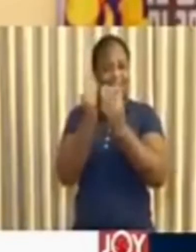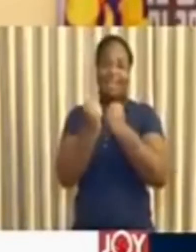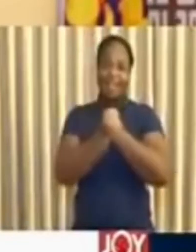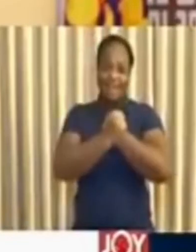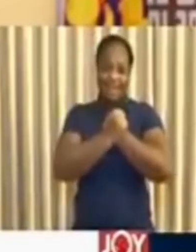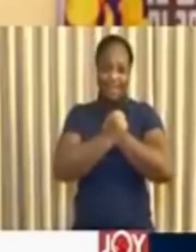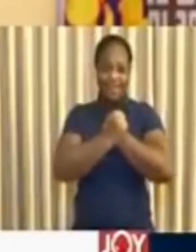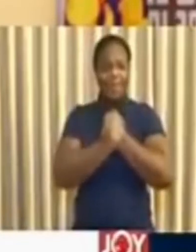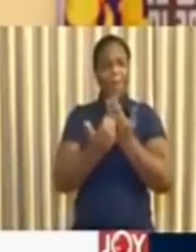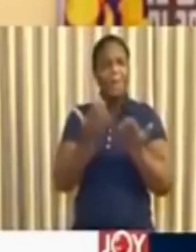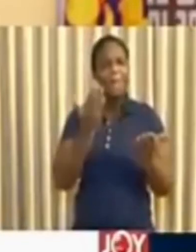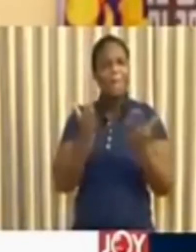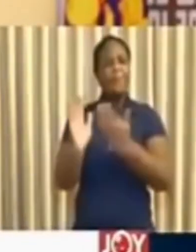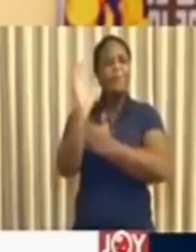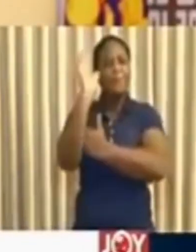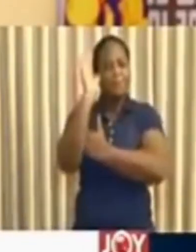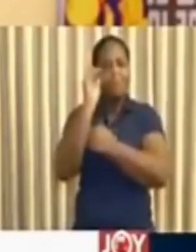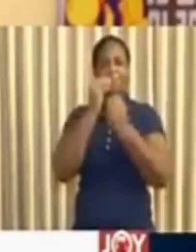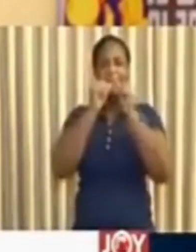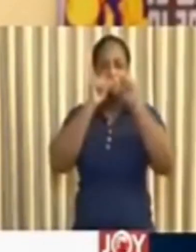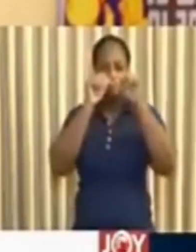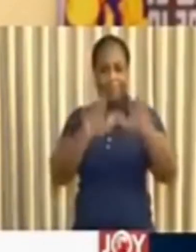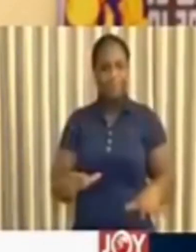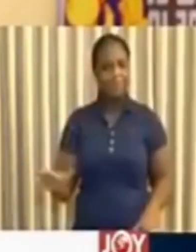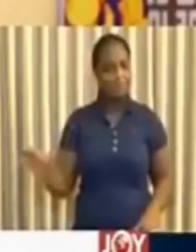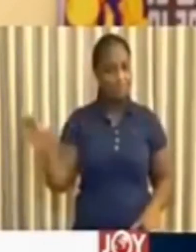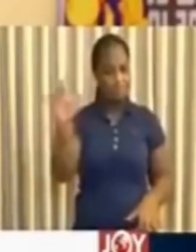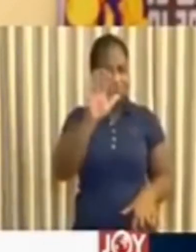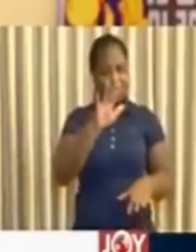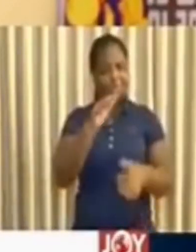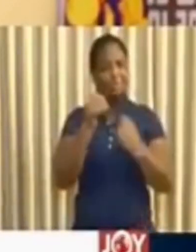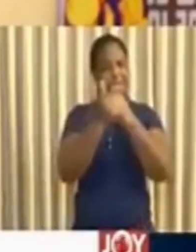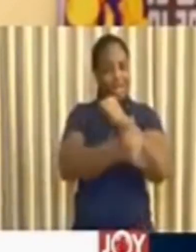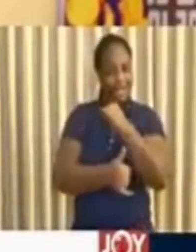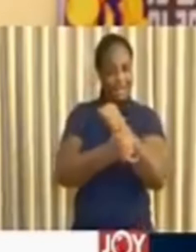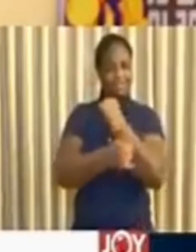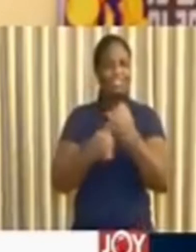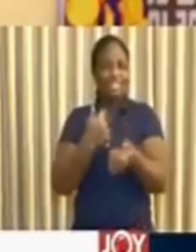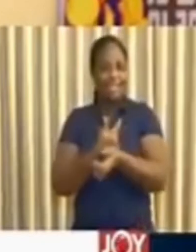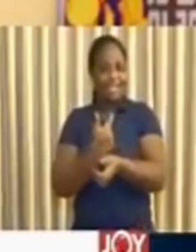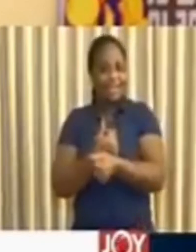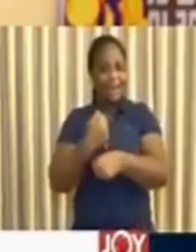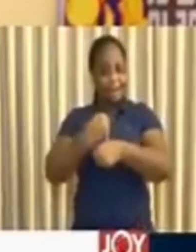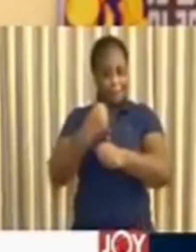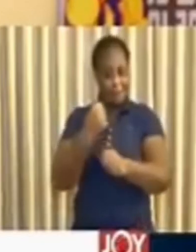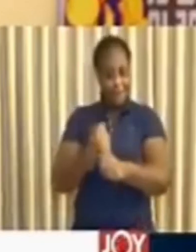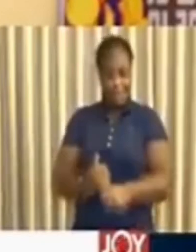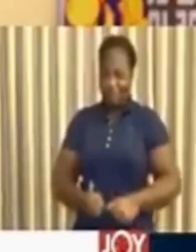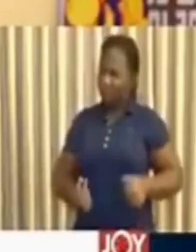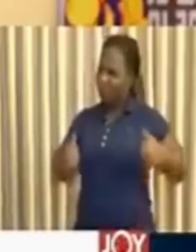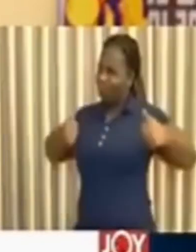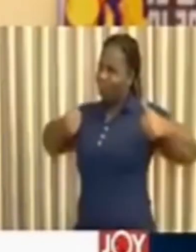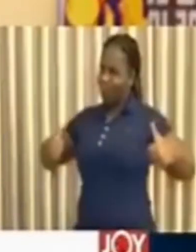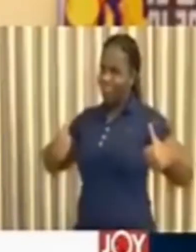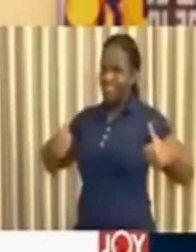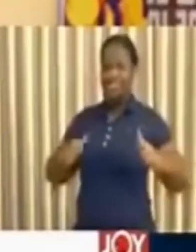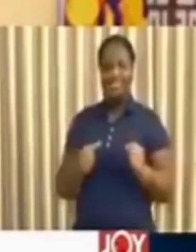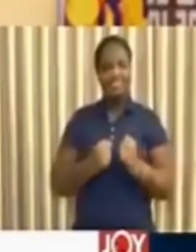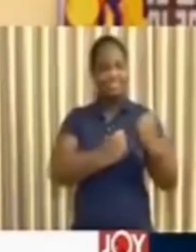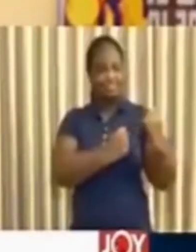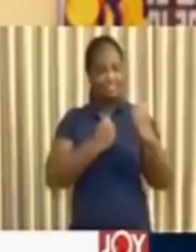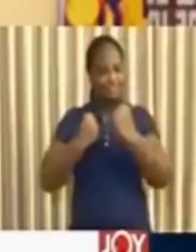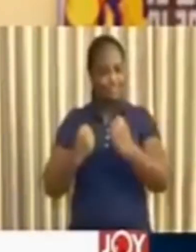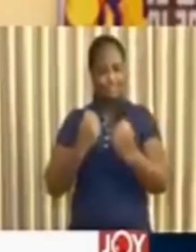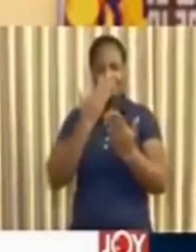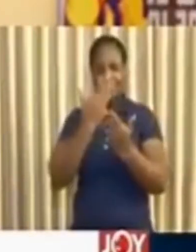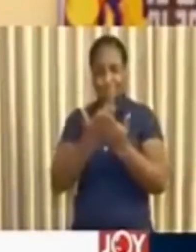May God bless us all and our homeland, Ghana, and make us great and strong. So, have